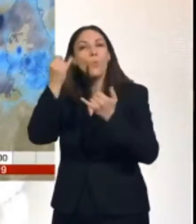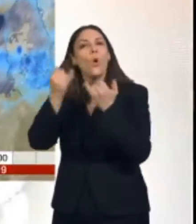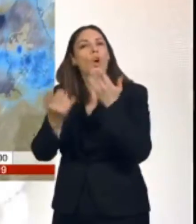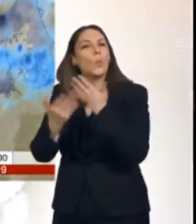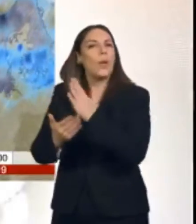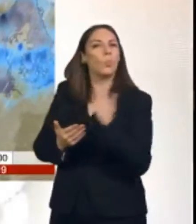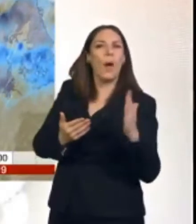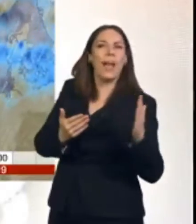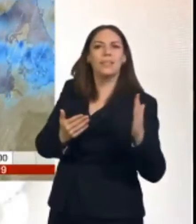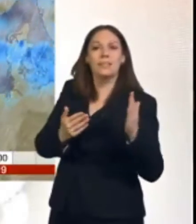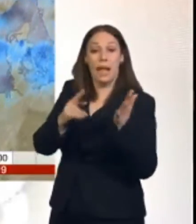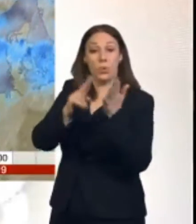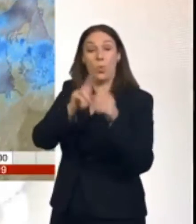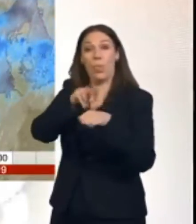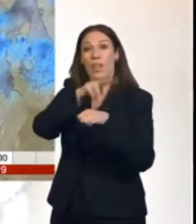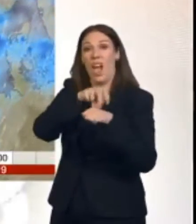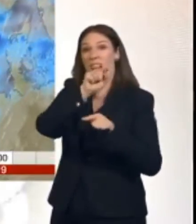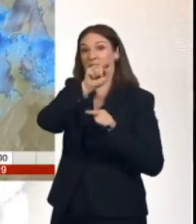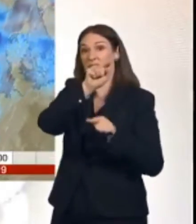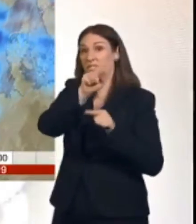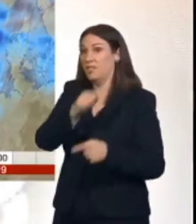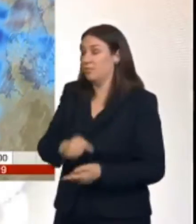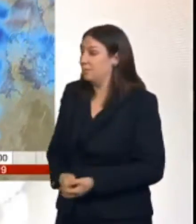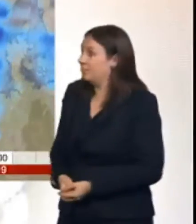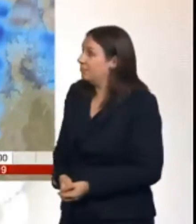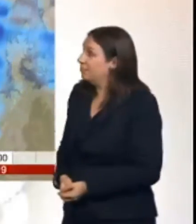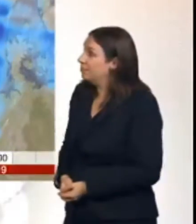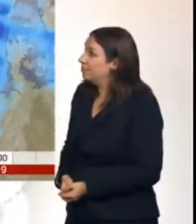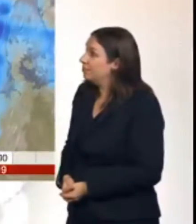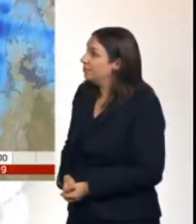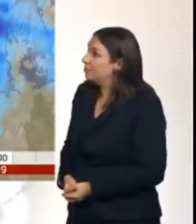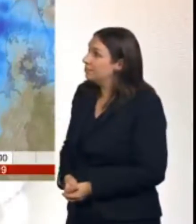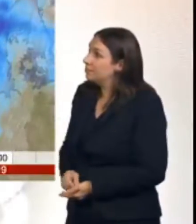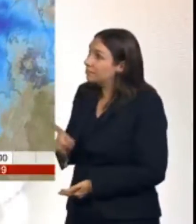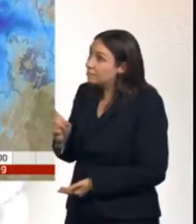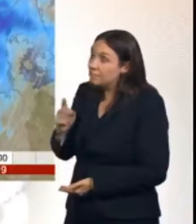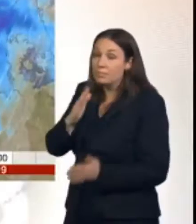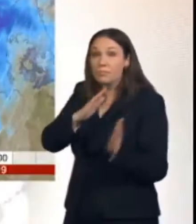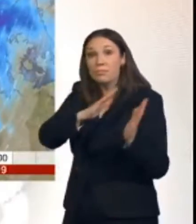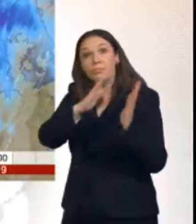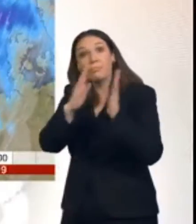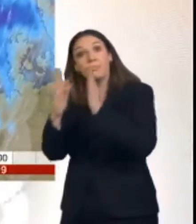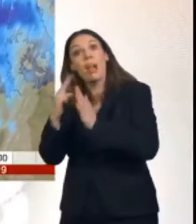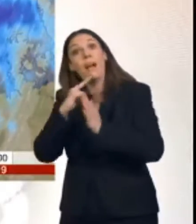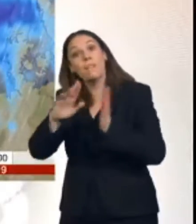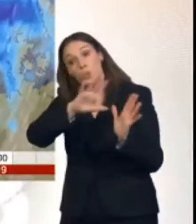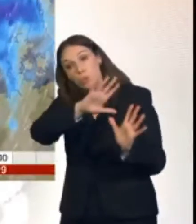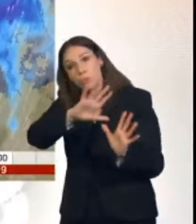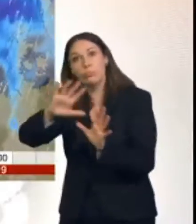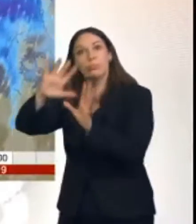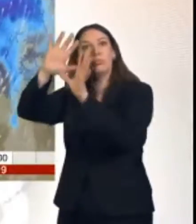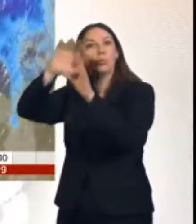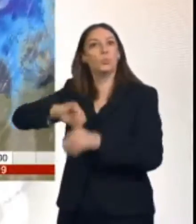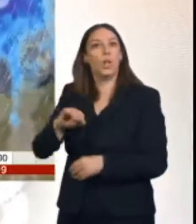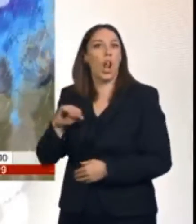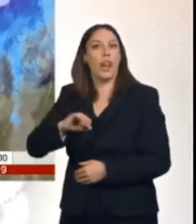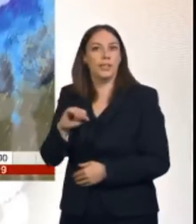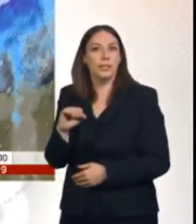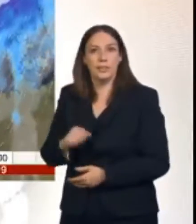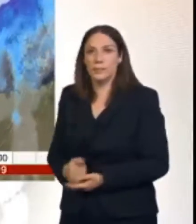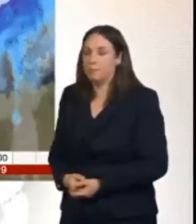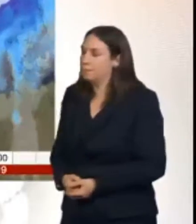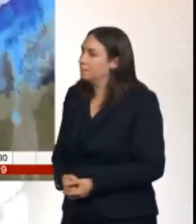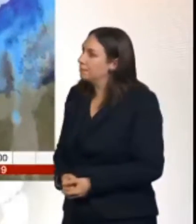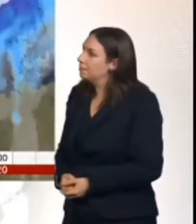Also affecting Northern Ireland. And that will slide its way through the morning. Into the afternoon across parts of Scotland. But it does mean through the day.